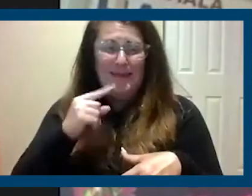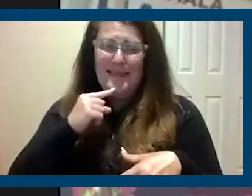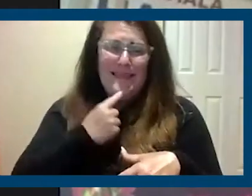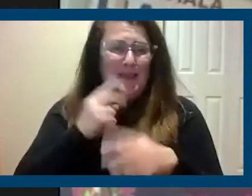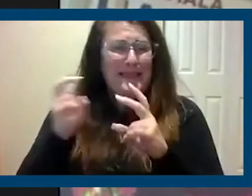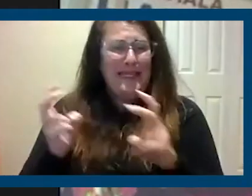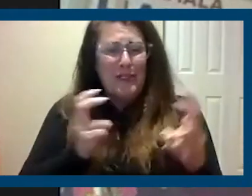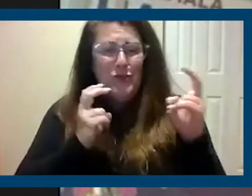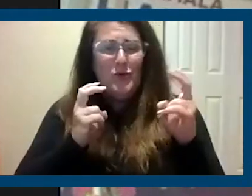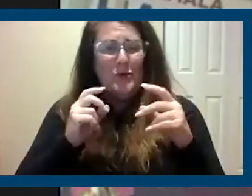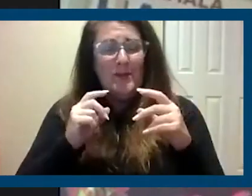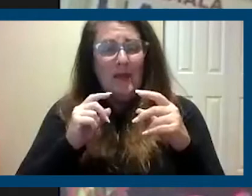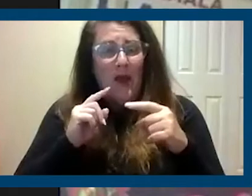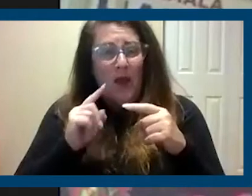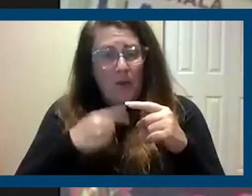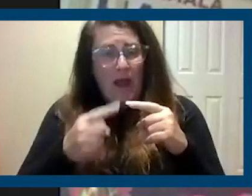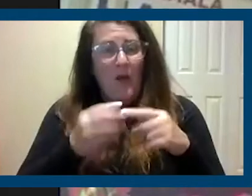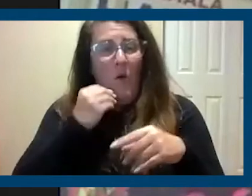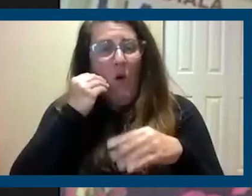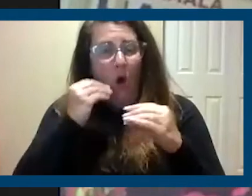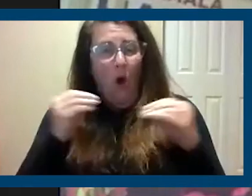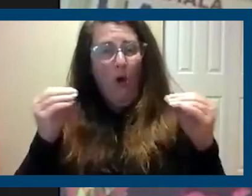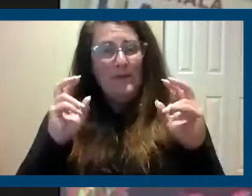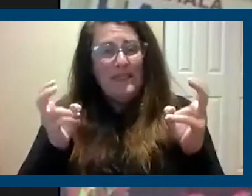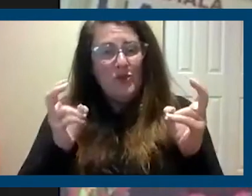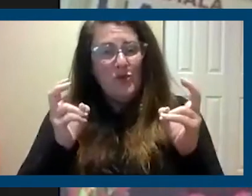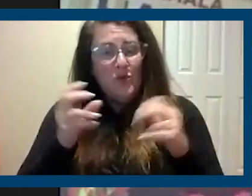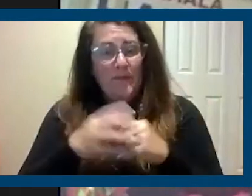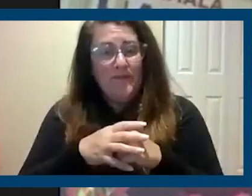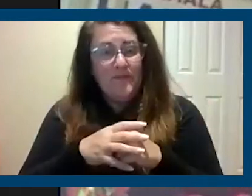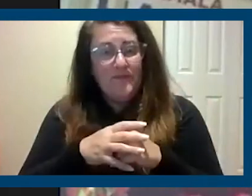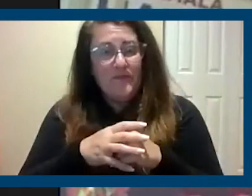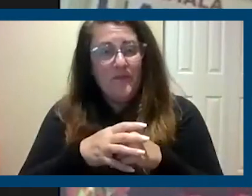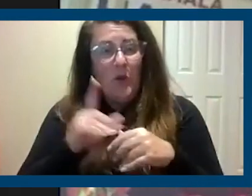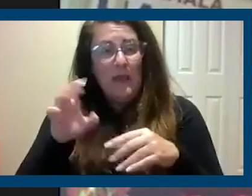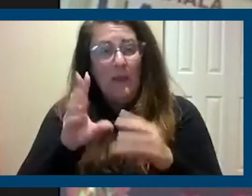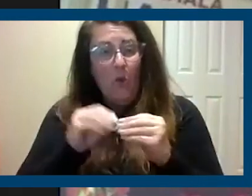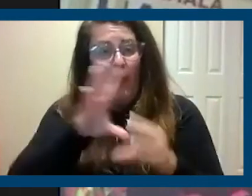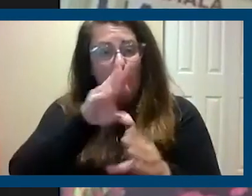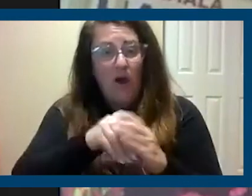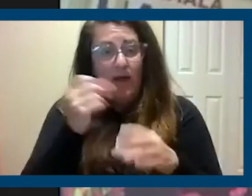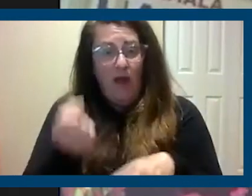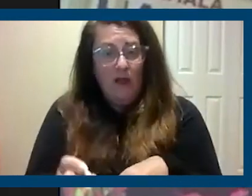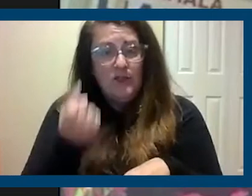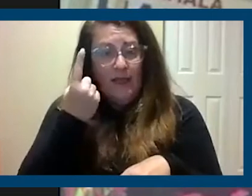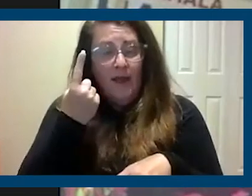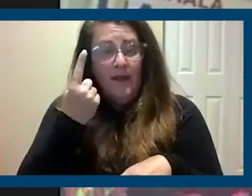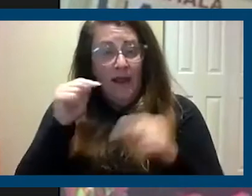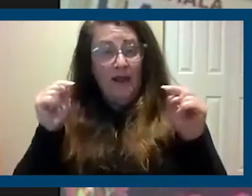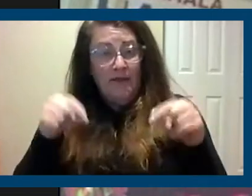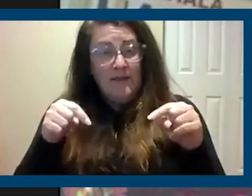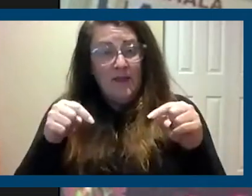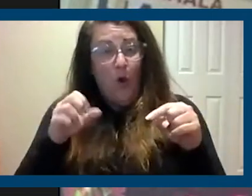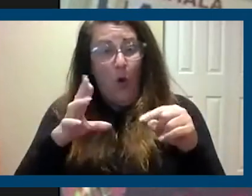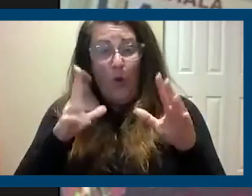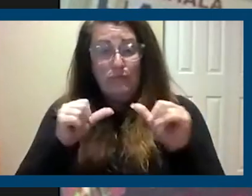surrounding, um, homelessness, um, we have to get more involved and understand, uh, this, or it's